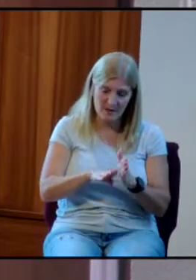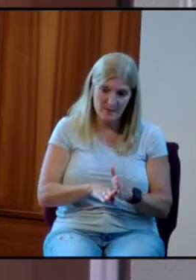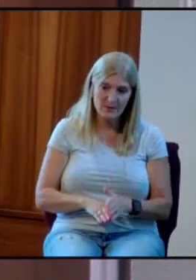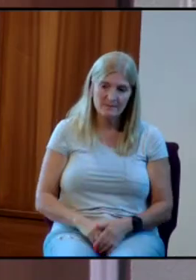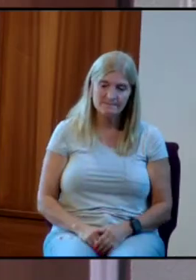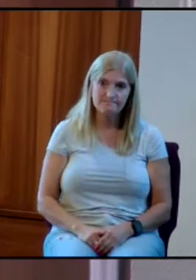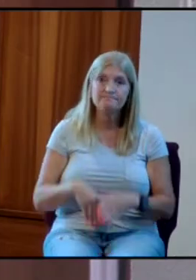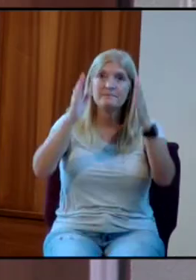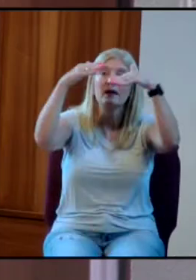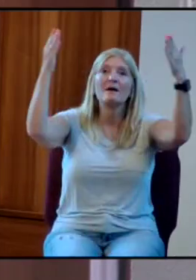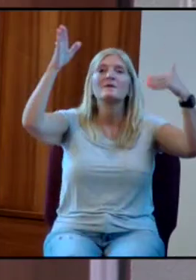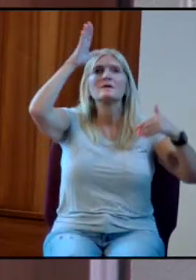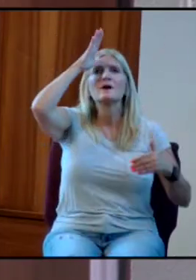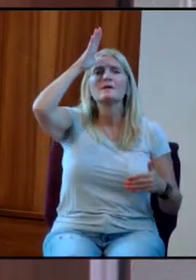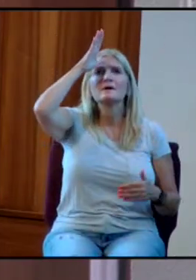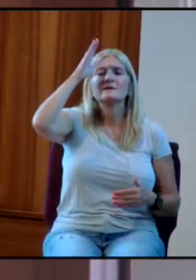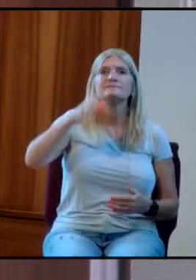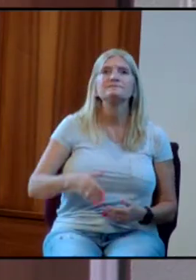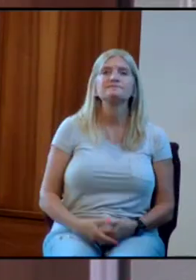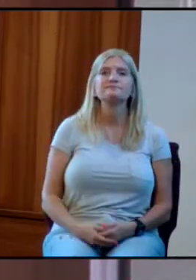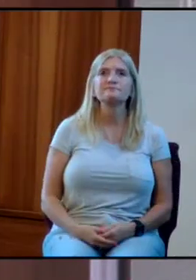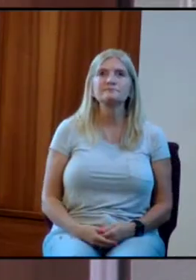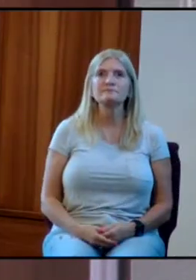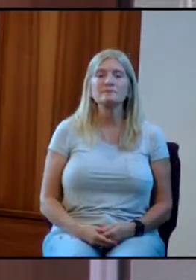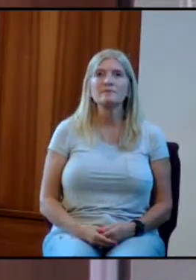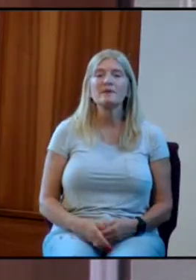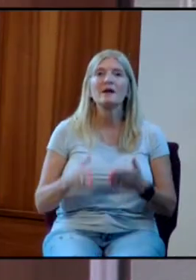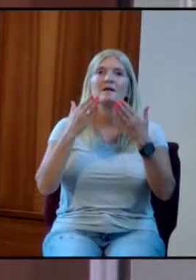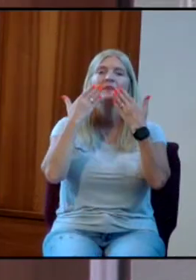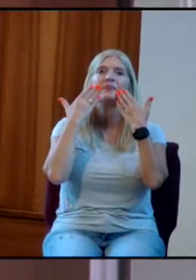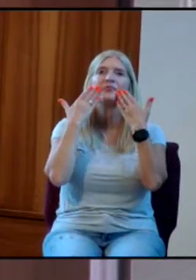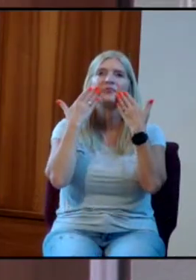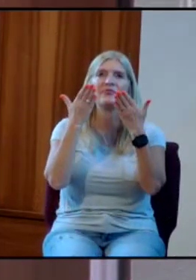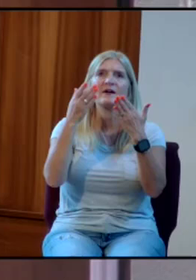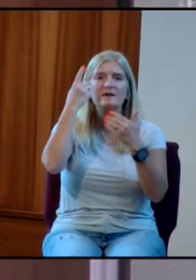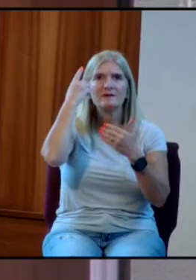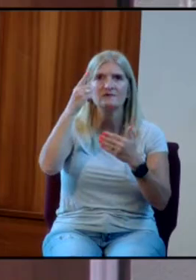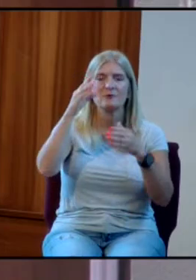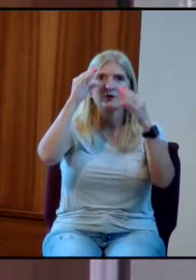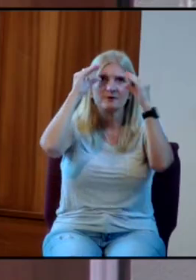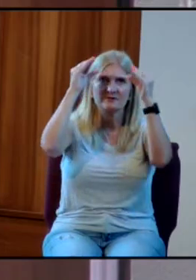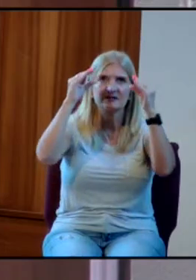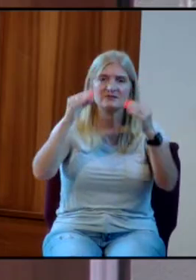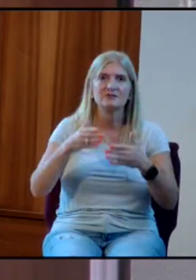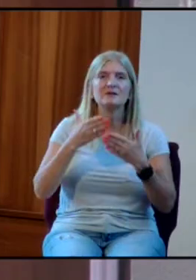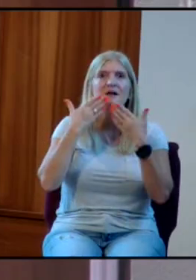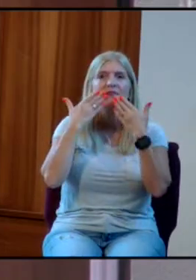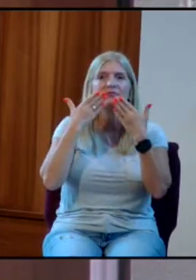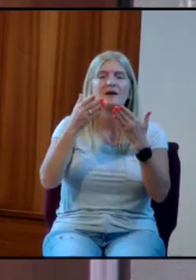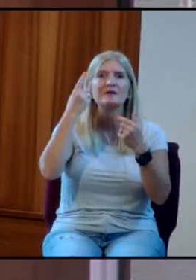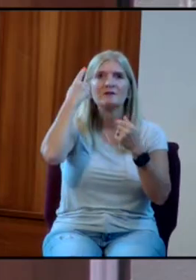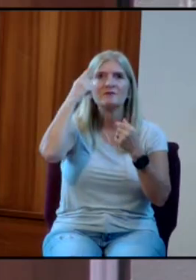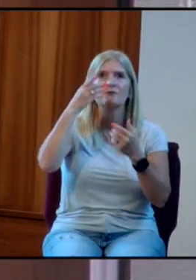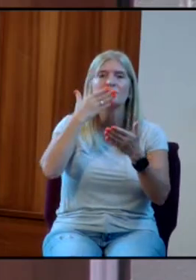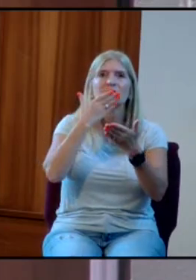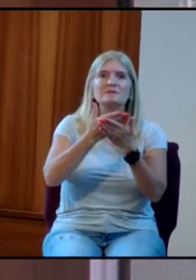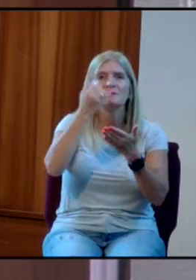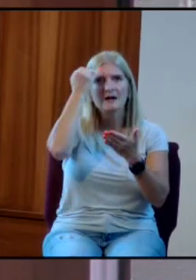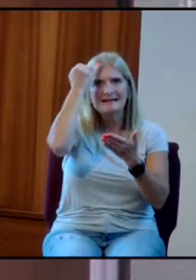Our dear heavenly father, thank you for your teaching. Thank you for these good ideas.